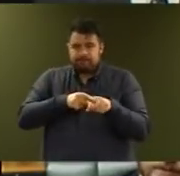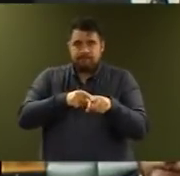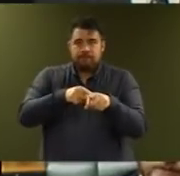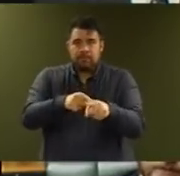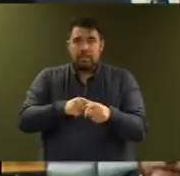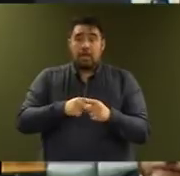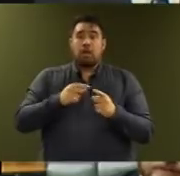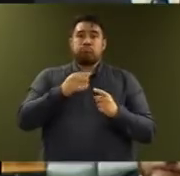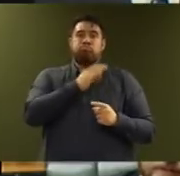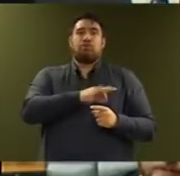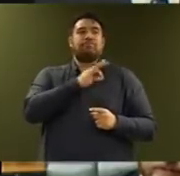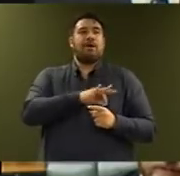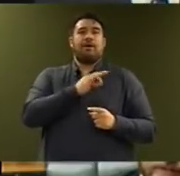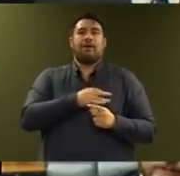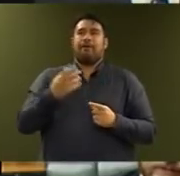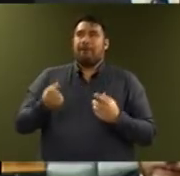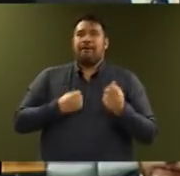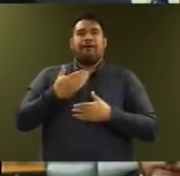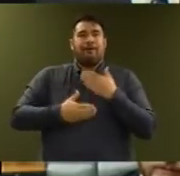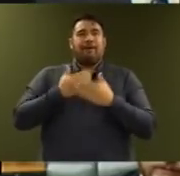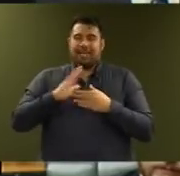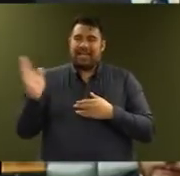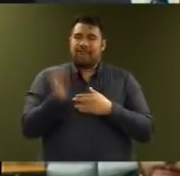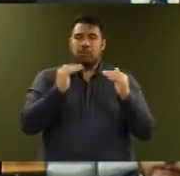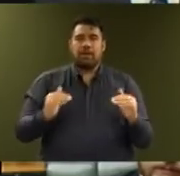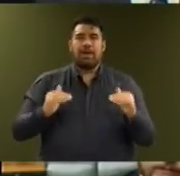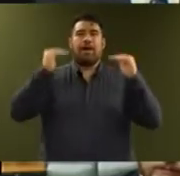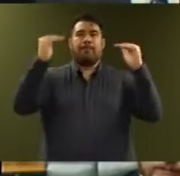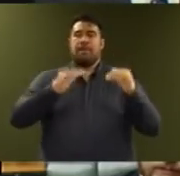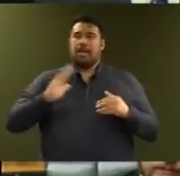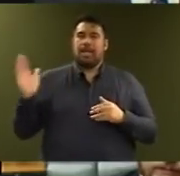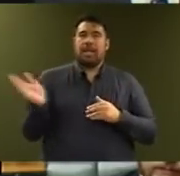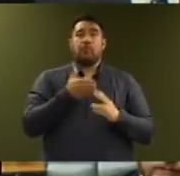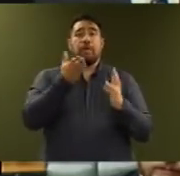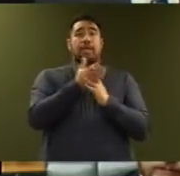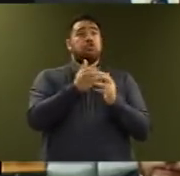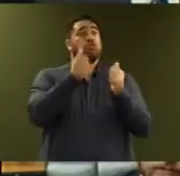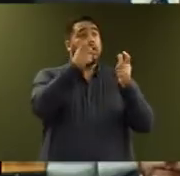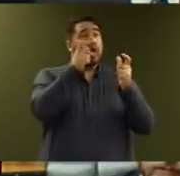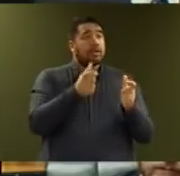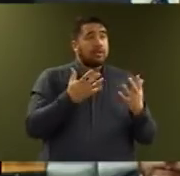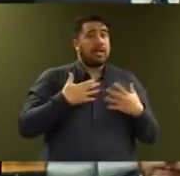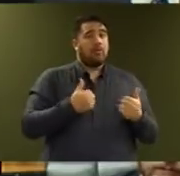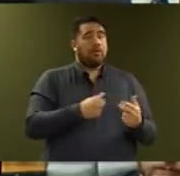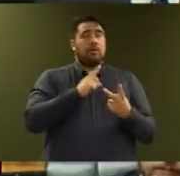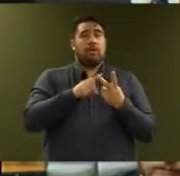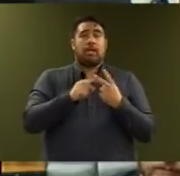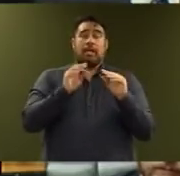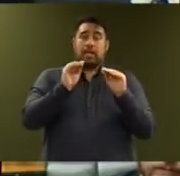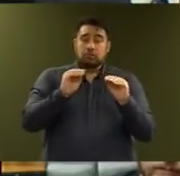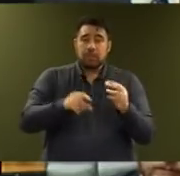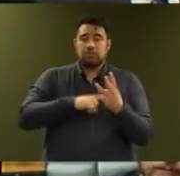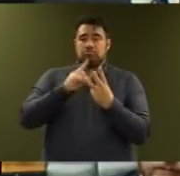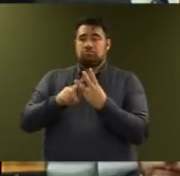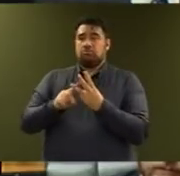our whole society is lifted up and everyone has access to good quality health care, education, housing and other